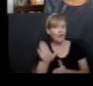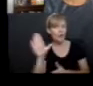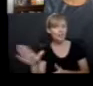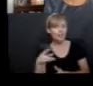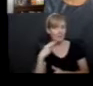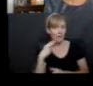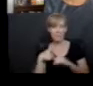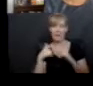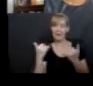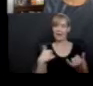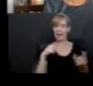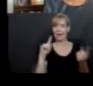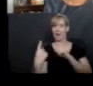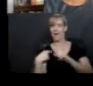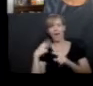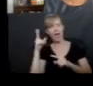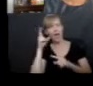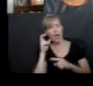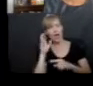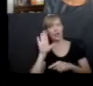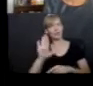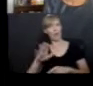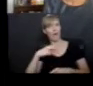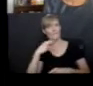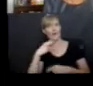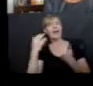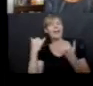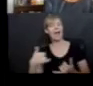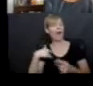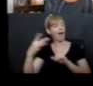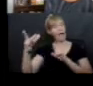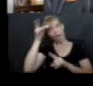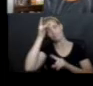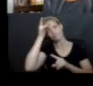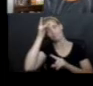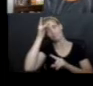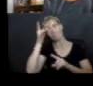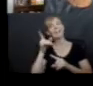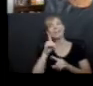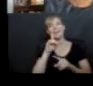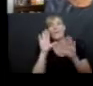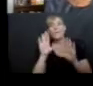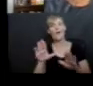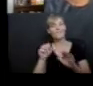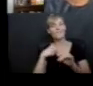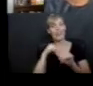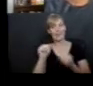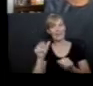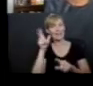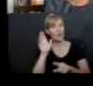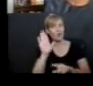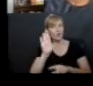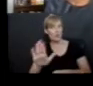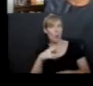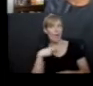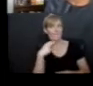I'm afraid that I will never hear any voice but that voice. Again, I'm saying that's a wonderful thing. That's a unique thing that we get to